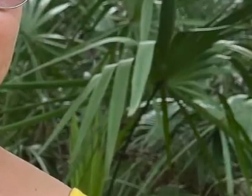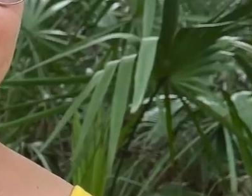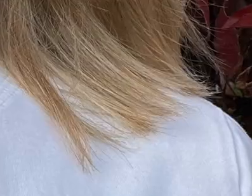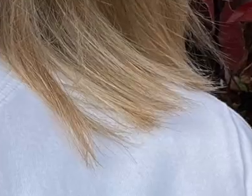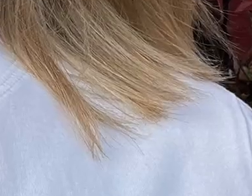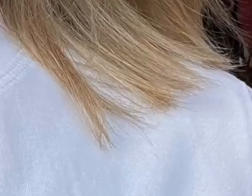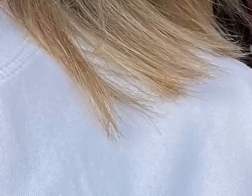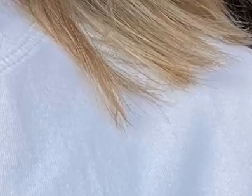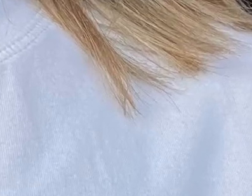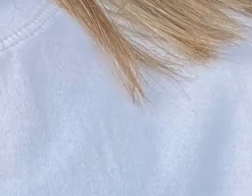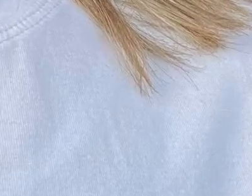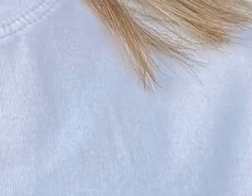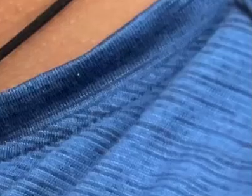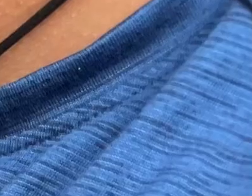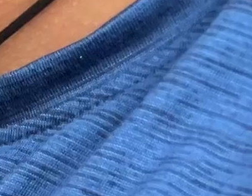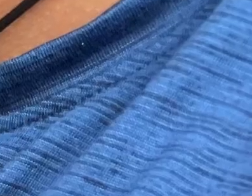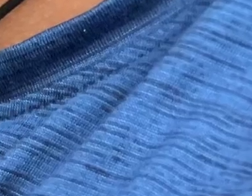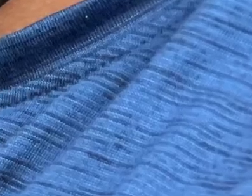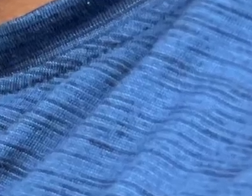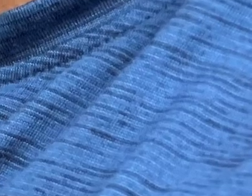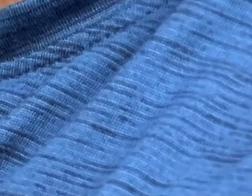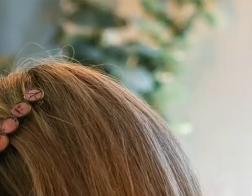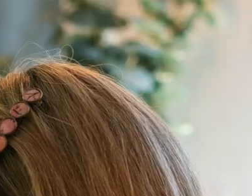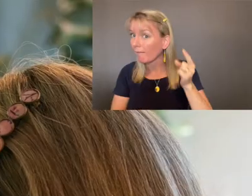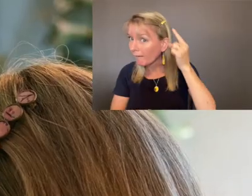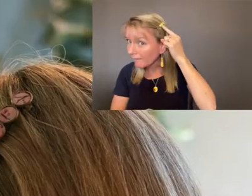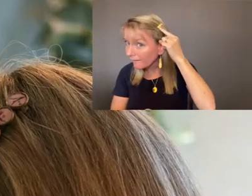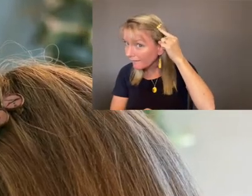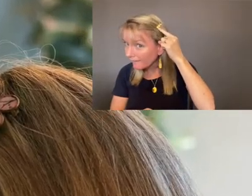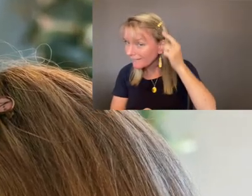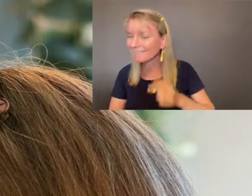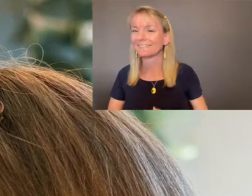You can make them into hair clips.